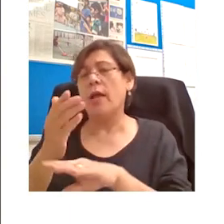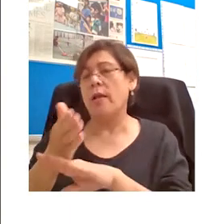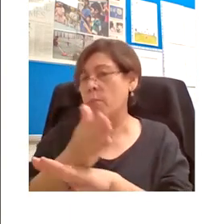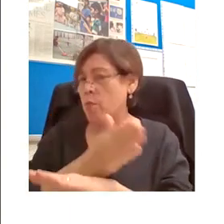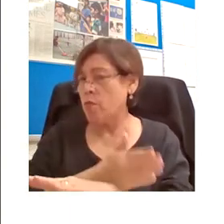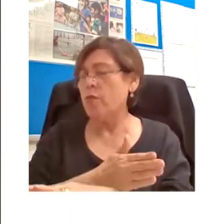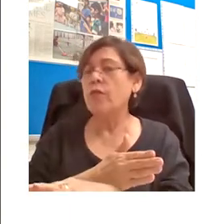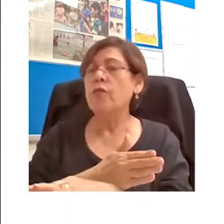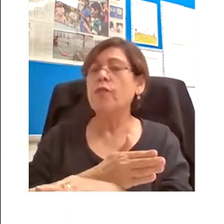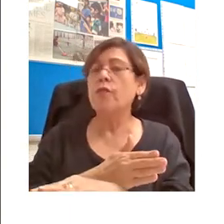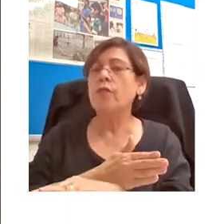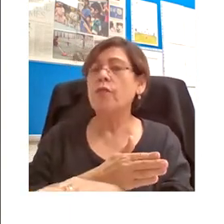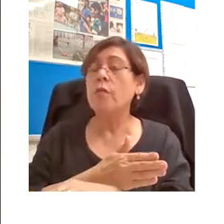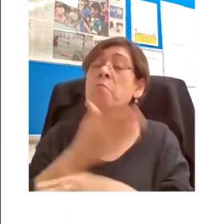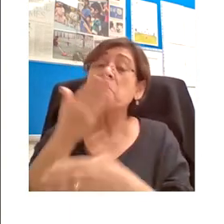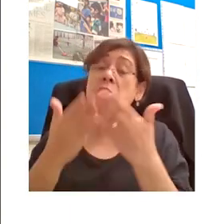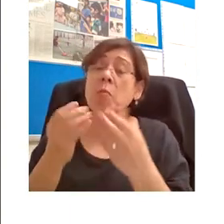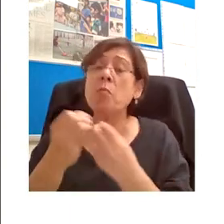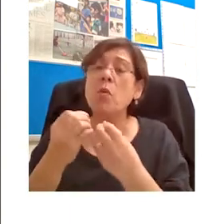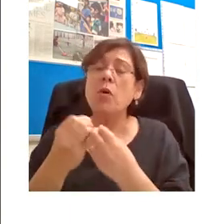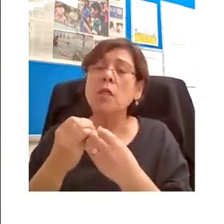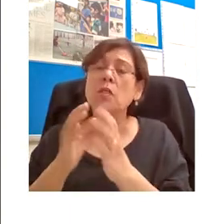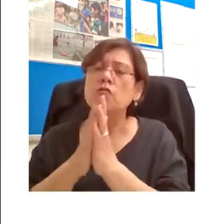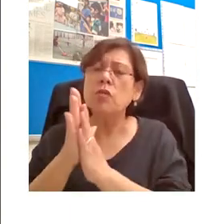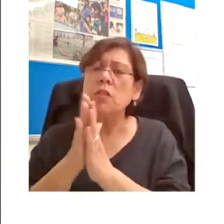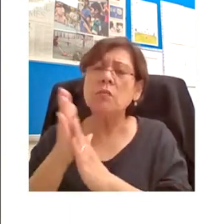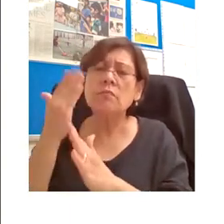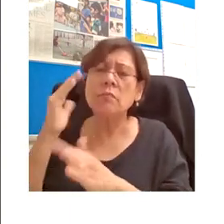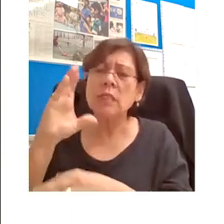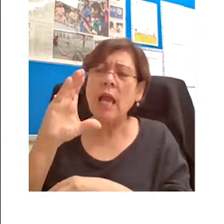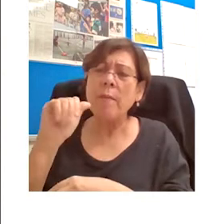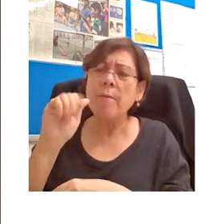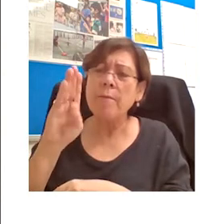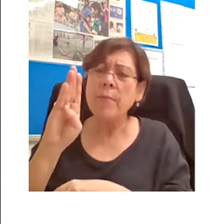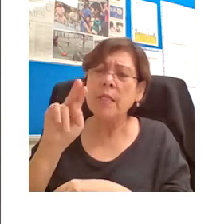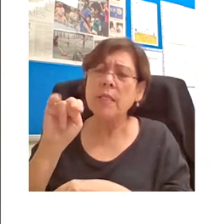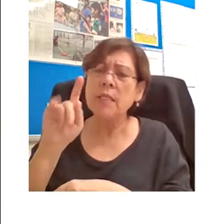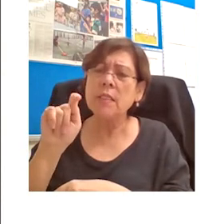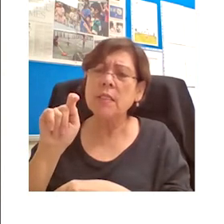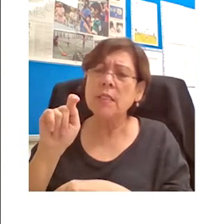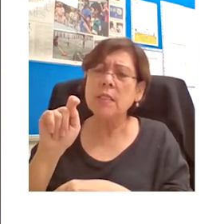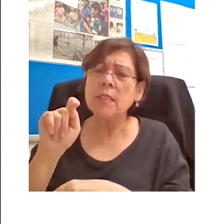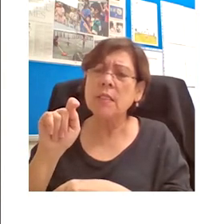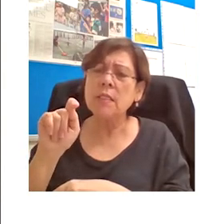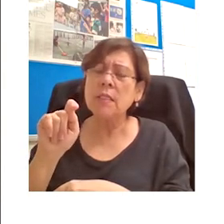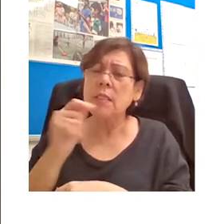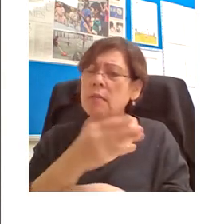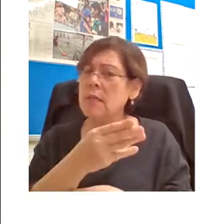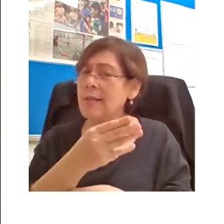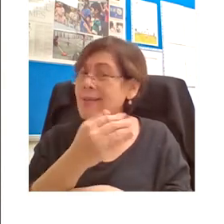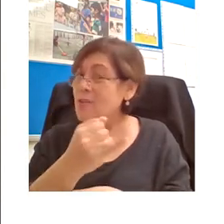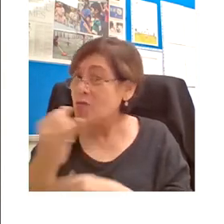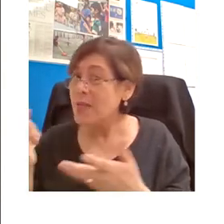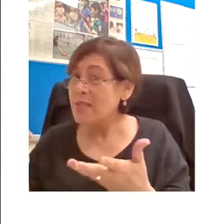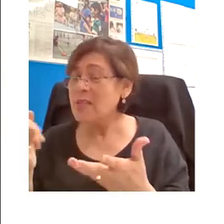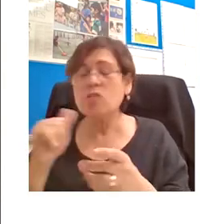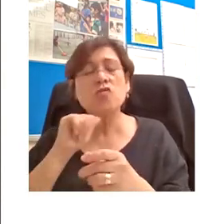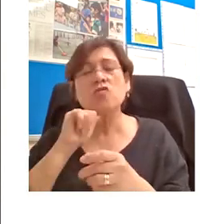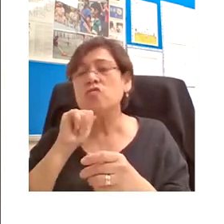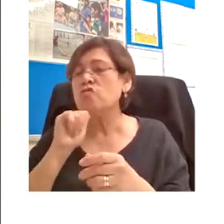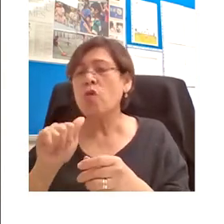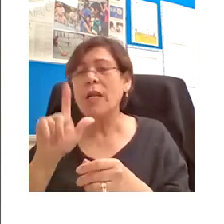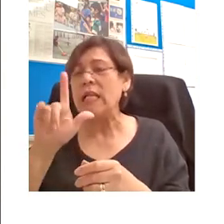interestingly is the fact that cabinet materials are non-linear. Verbal learning is